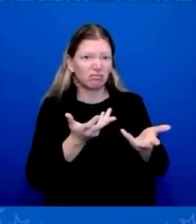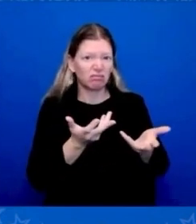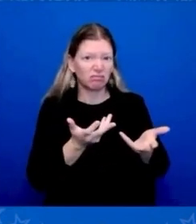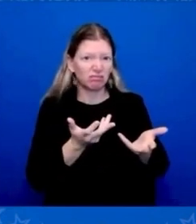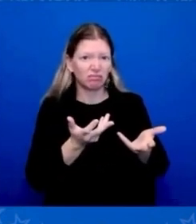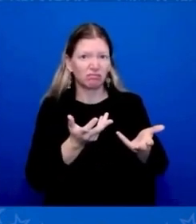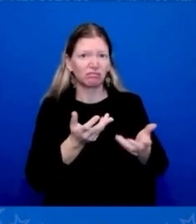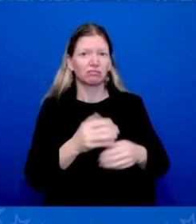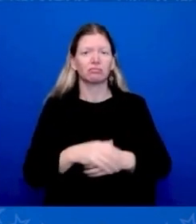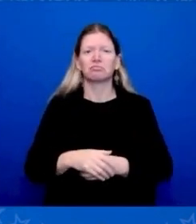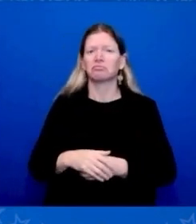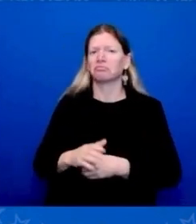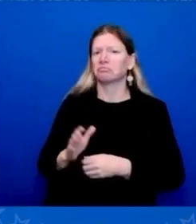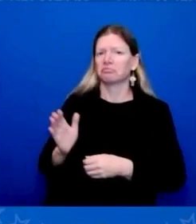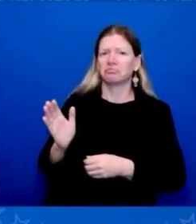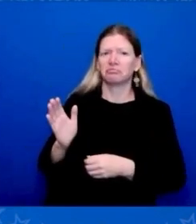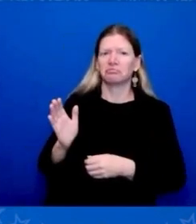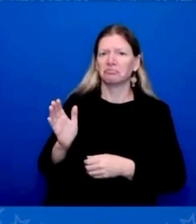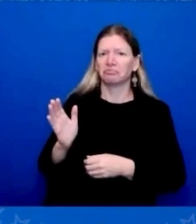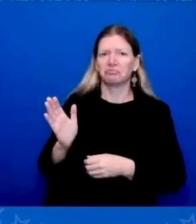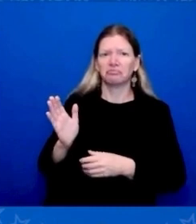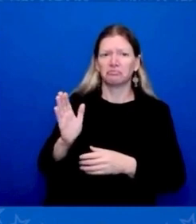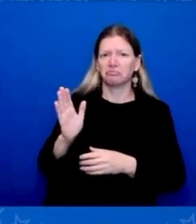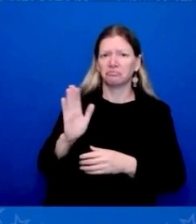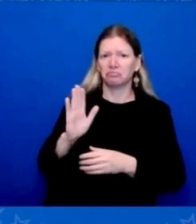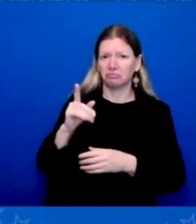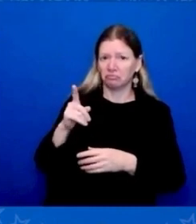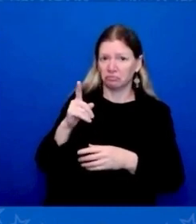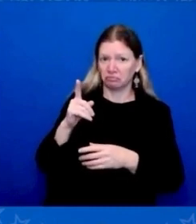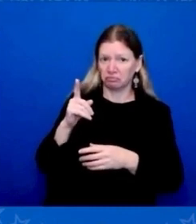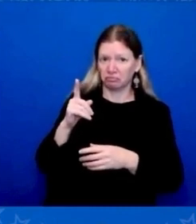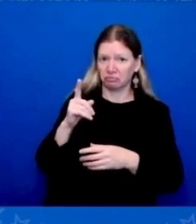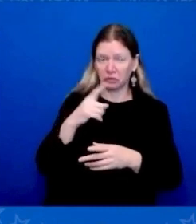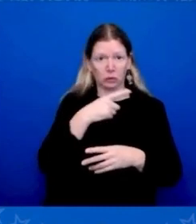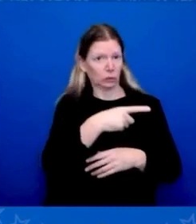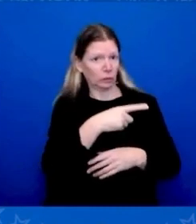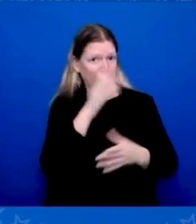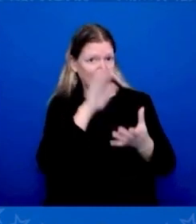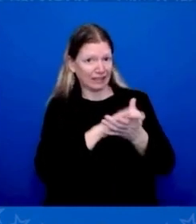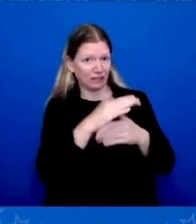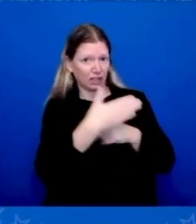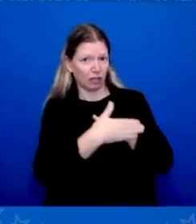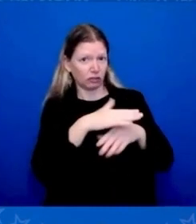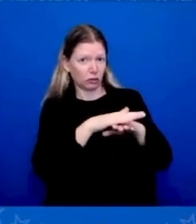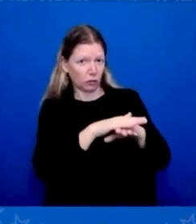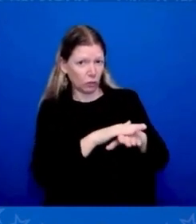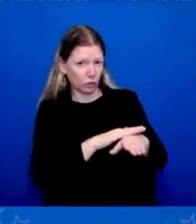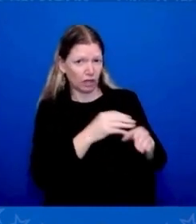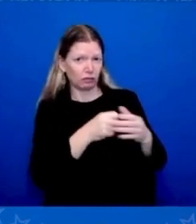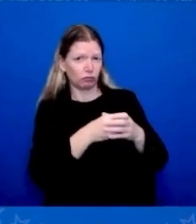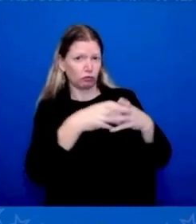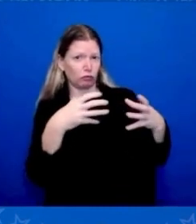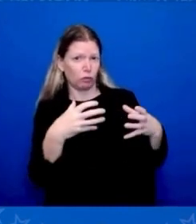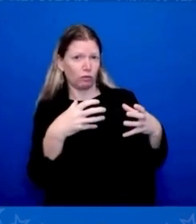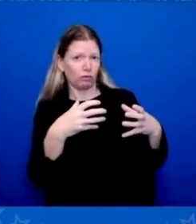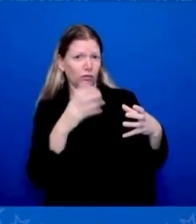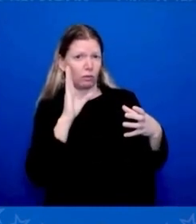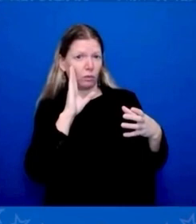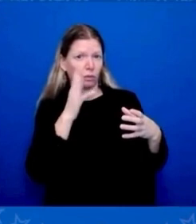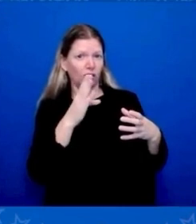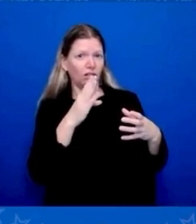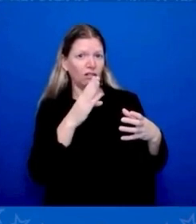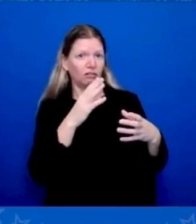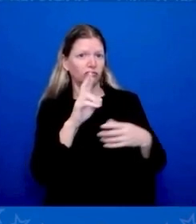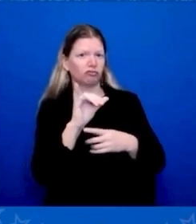growth could risk destabilizing the global economy or cause China to be more aggressive defensively, including with